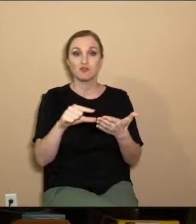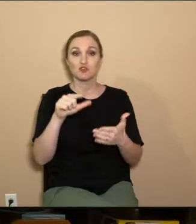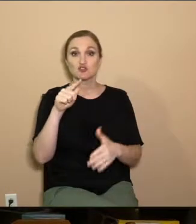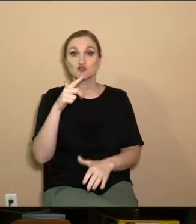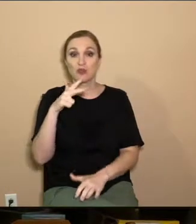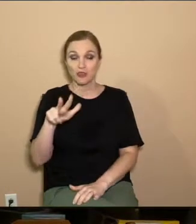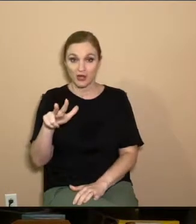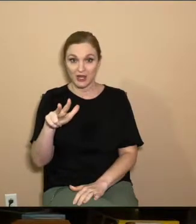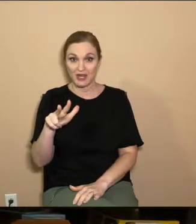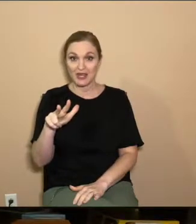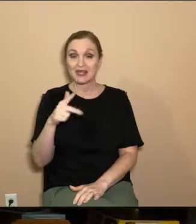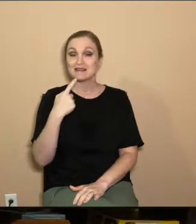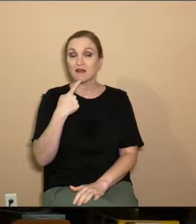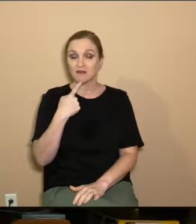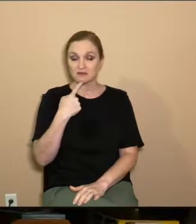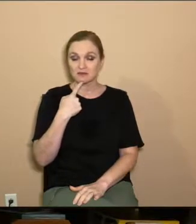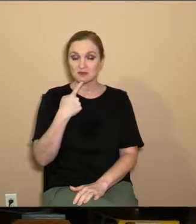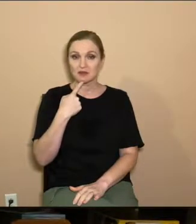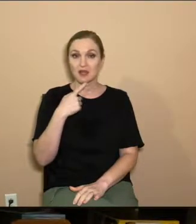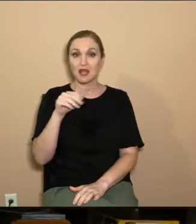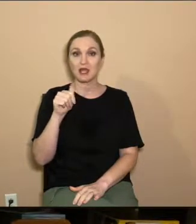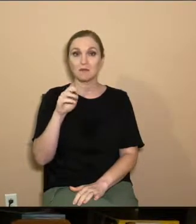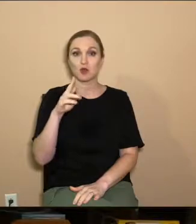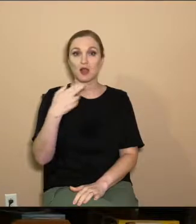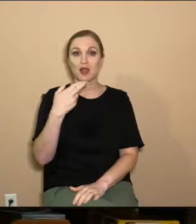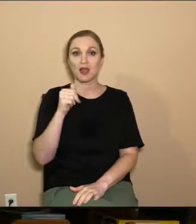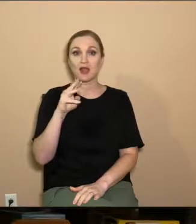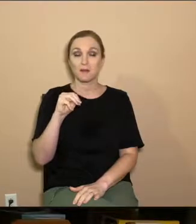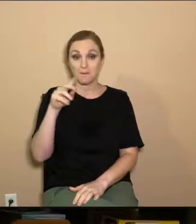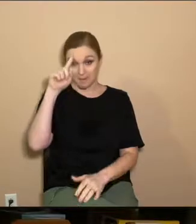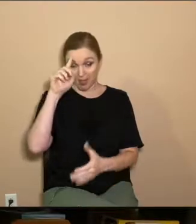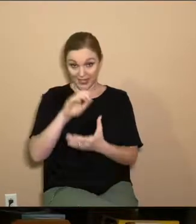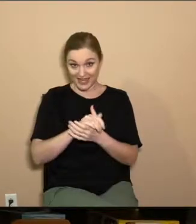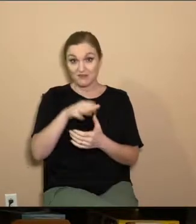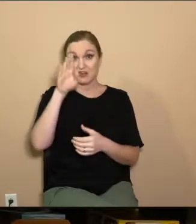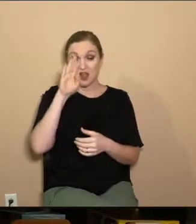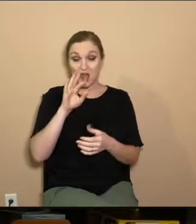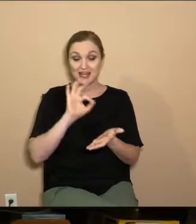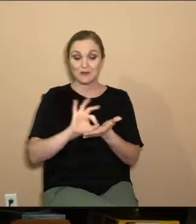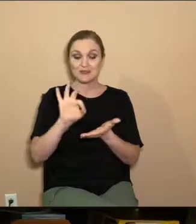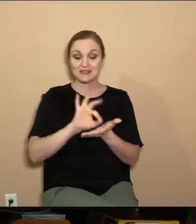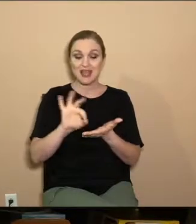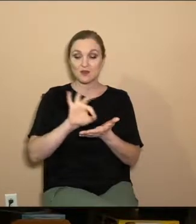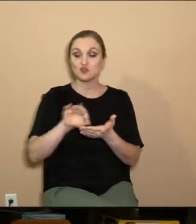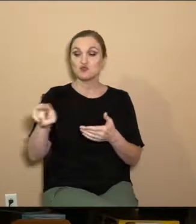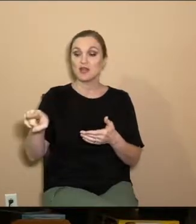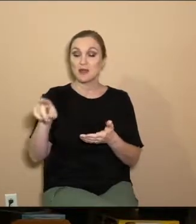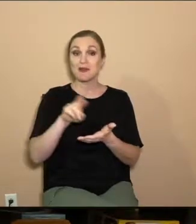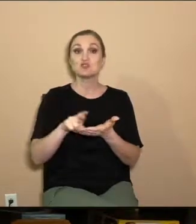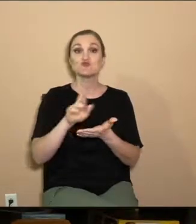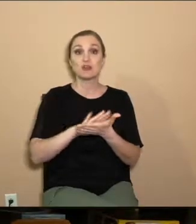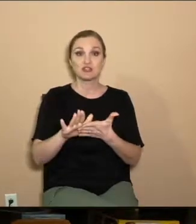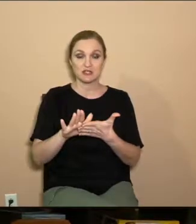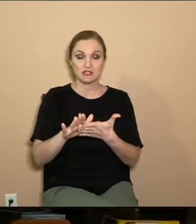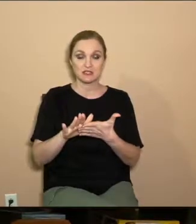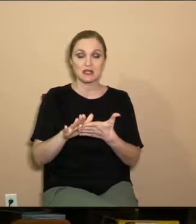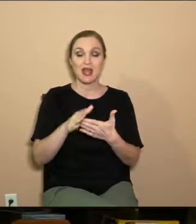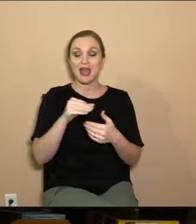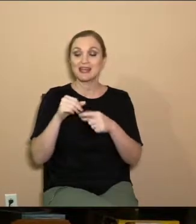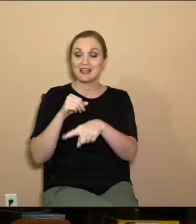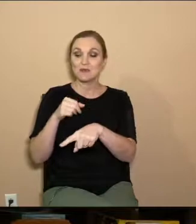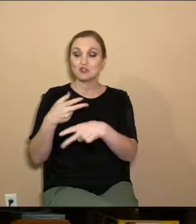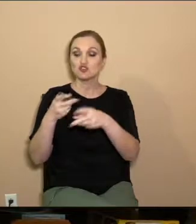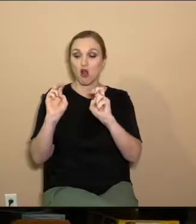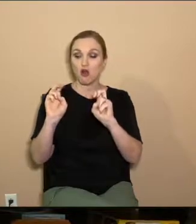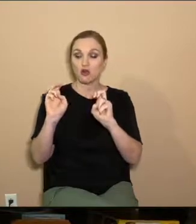fulfilled that says, Abraham believed God, and it was counted to him as righteousness, and he was